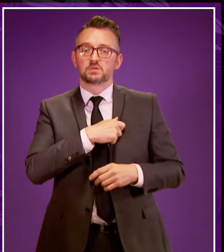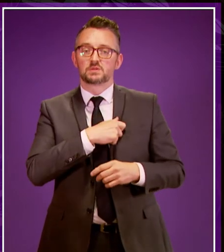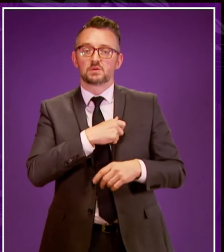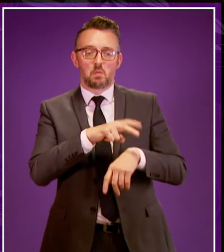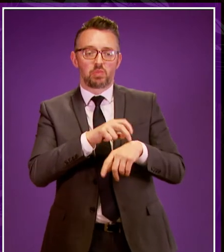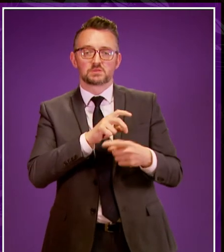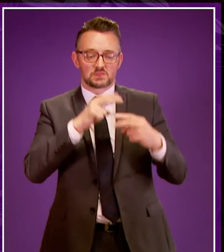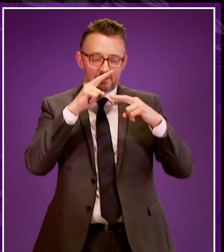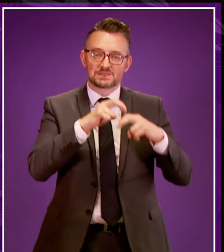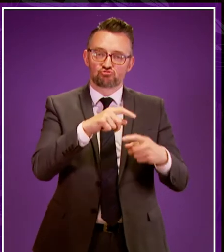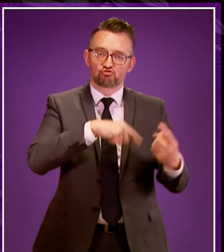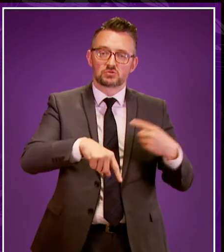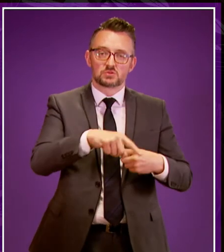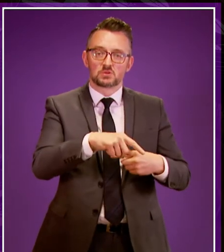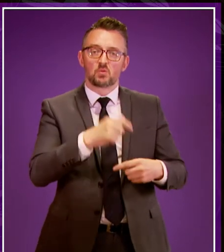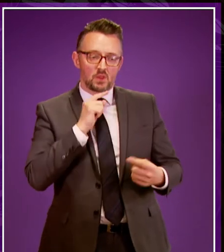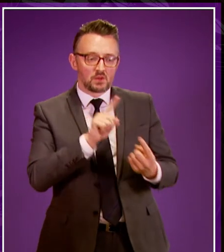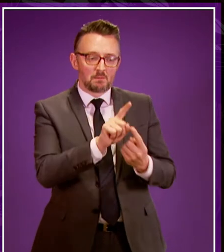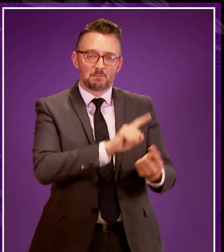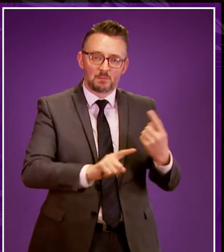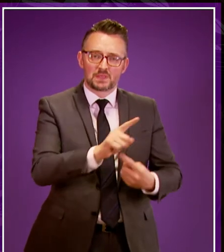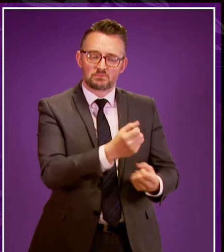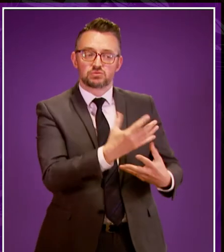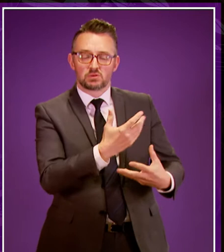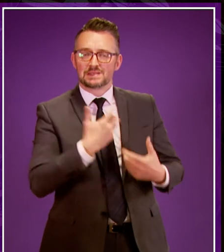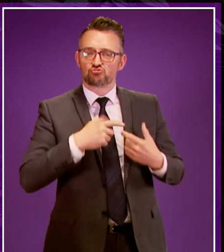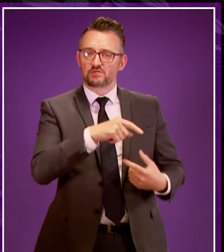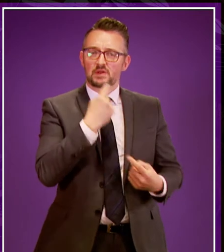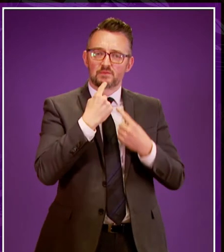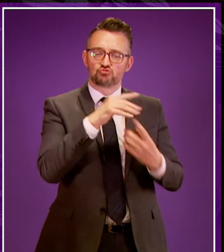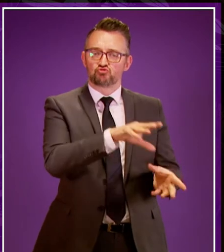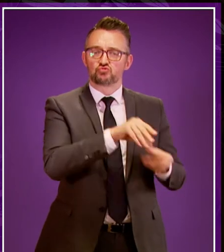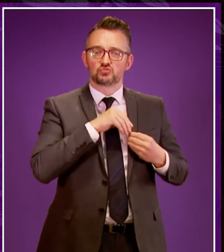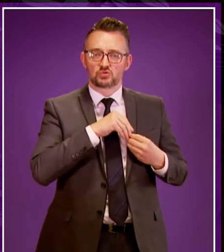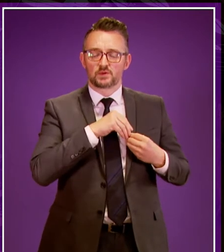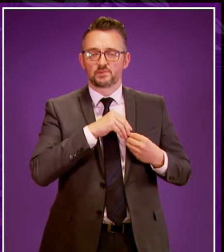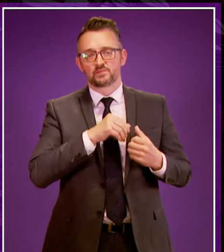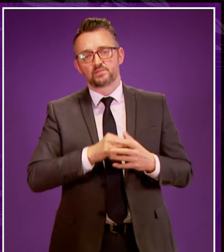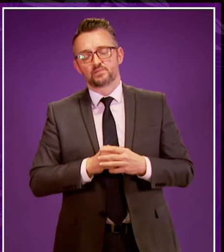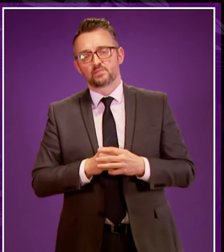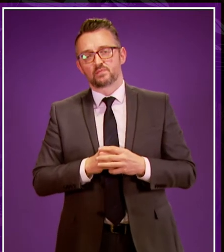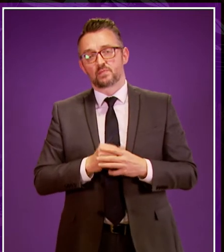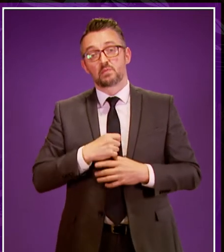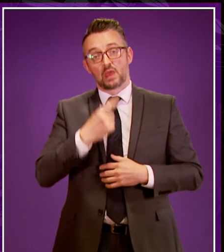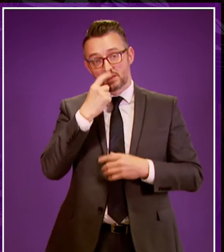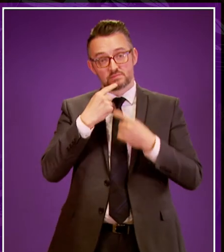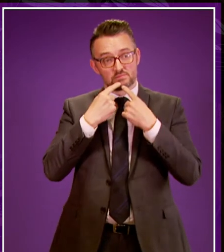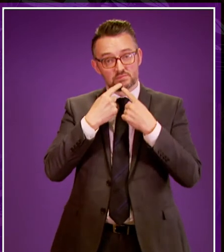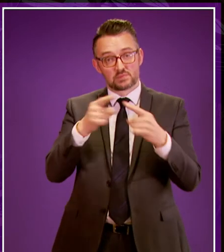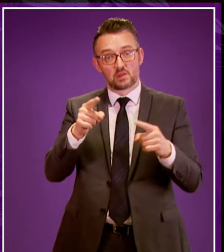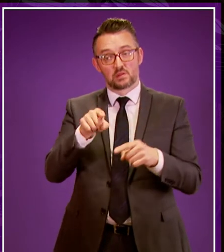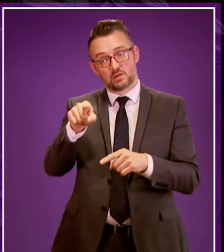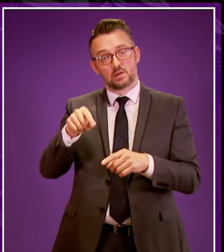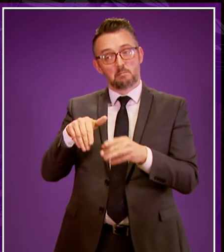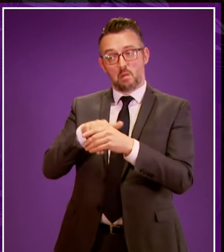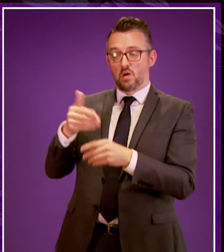investigation into this issue and the report that comes from the subcommittee on the matter. What I can also say to the member is that